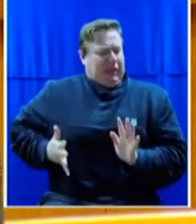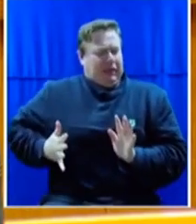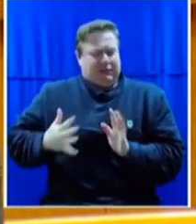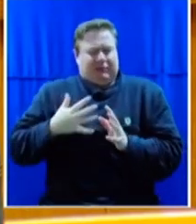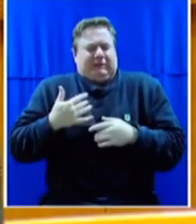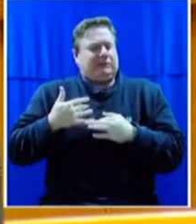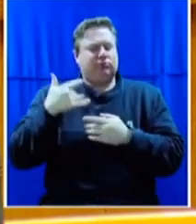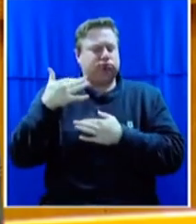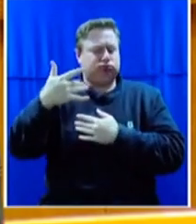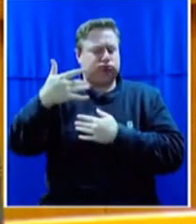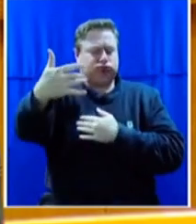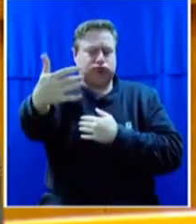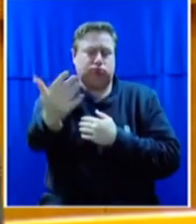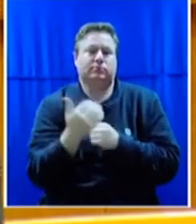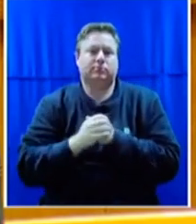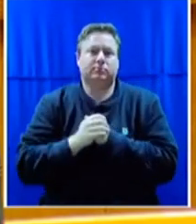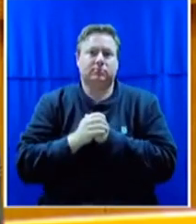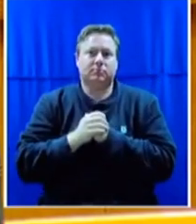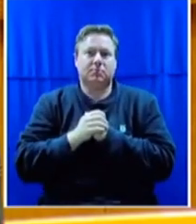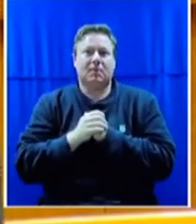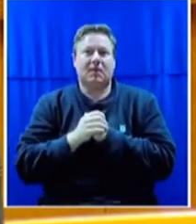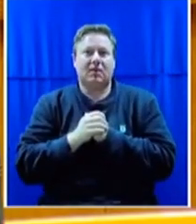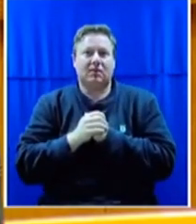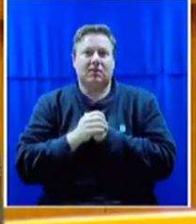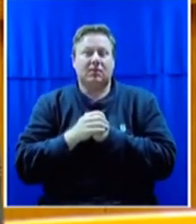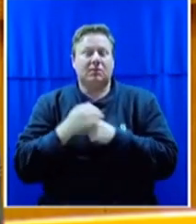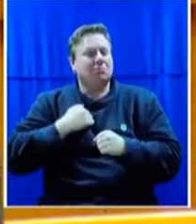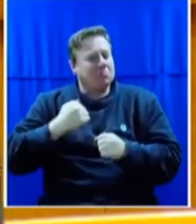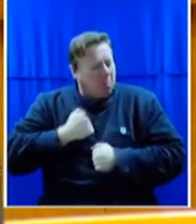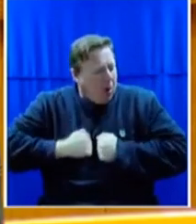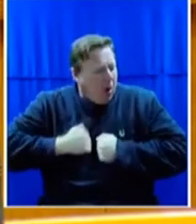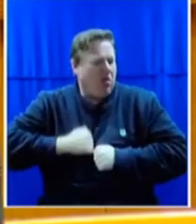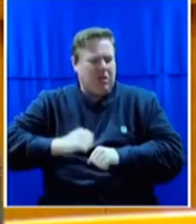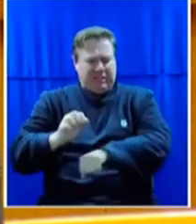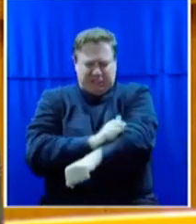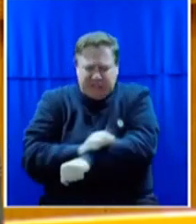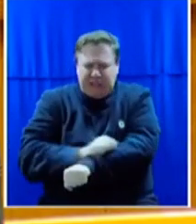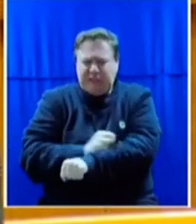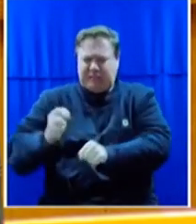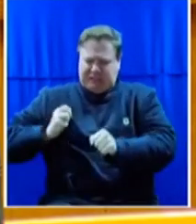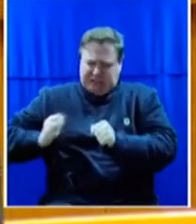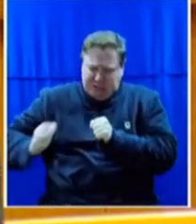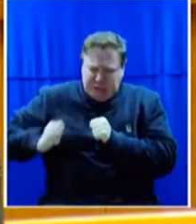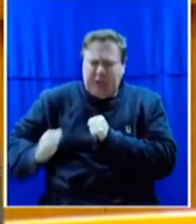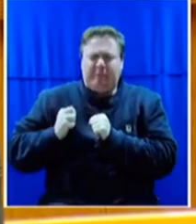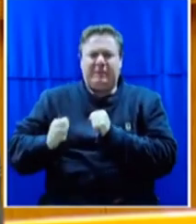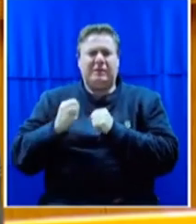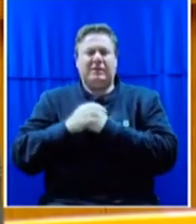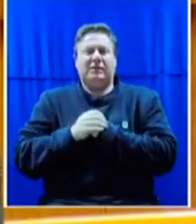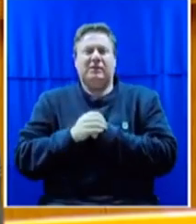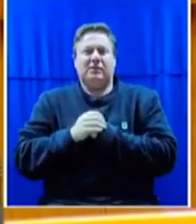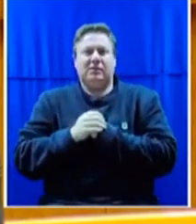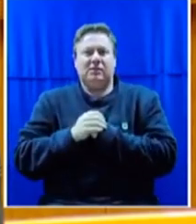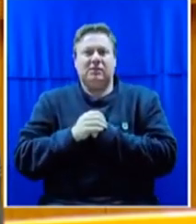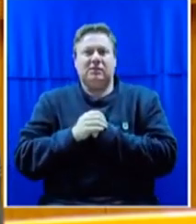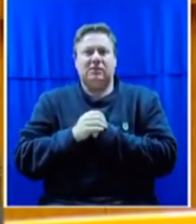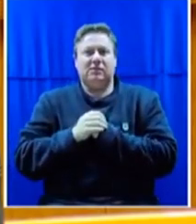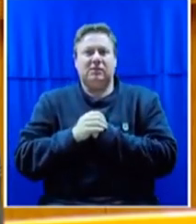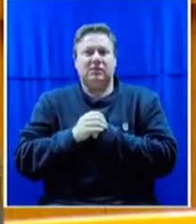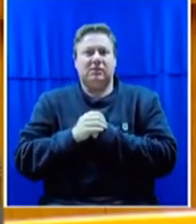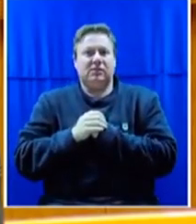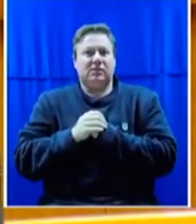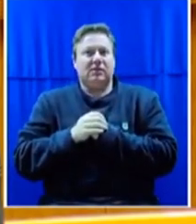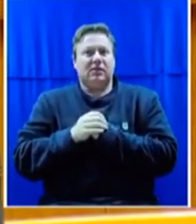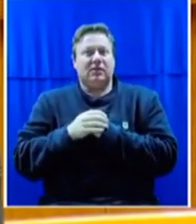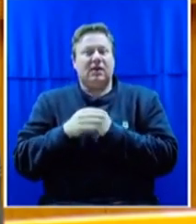after the incident, even though I bathed and I scrubbed the area he had contaminated. This happens to many